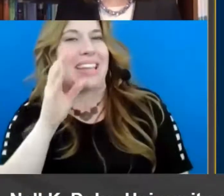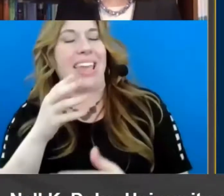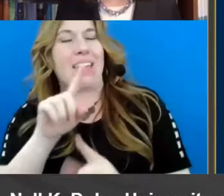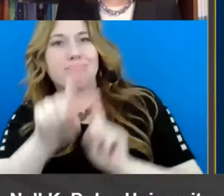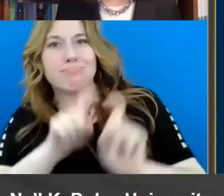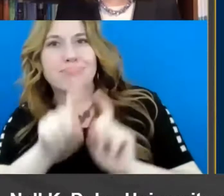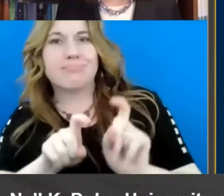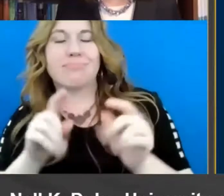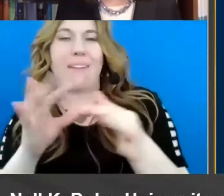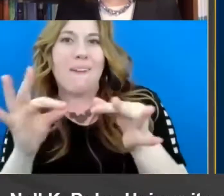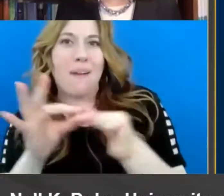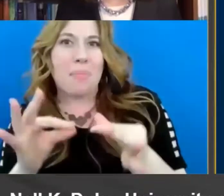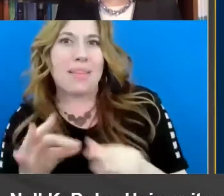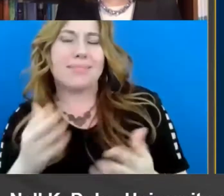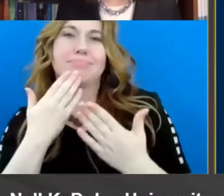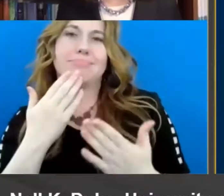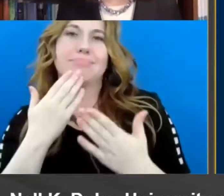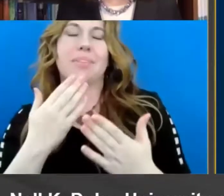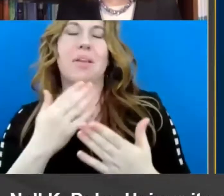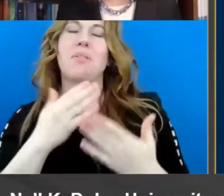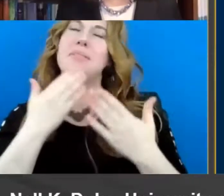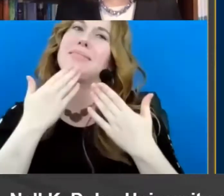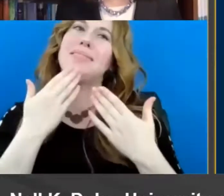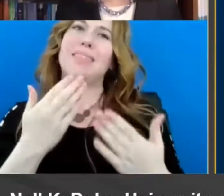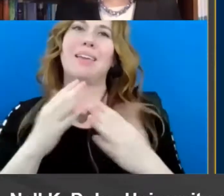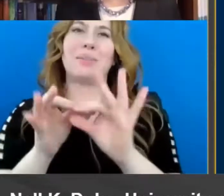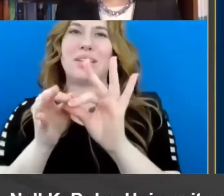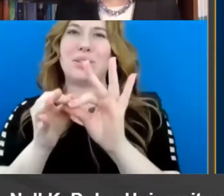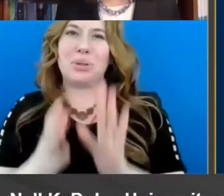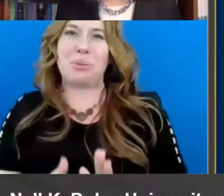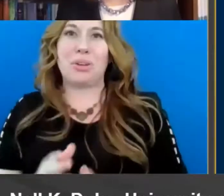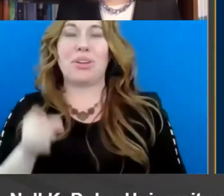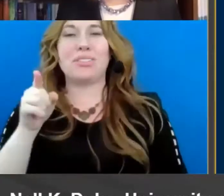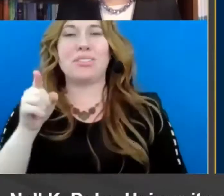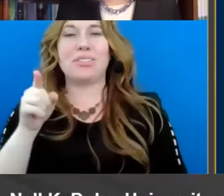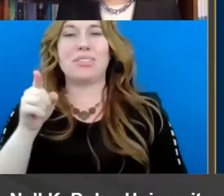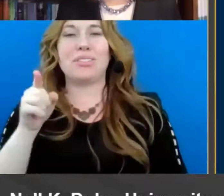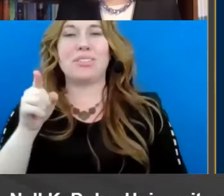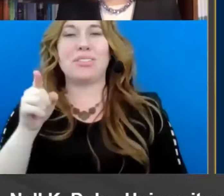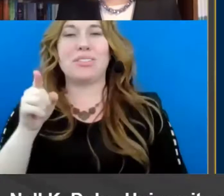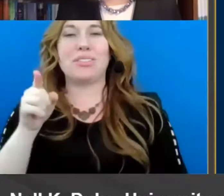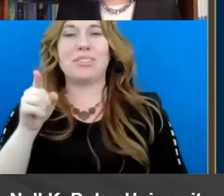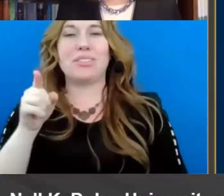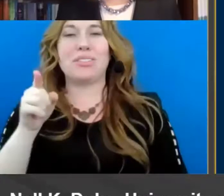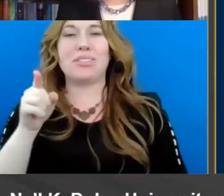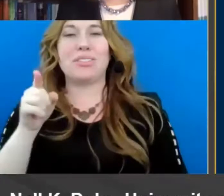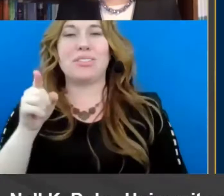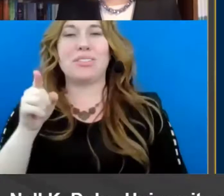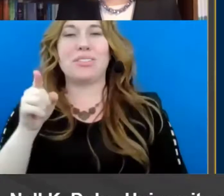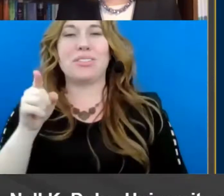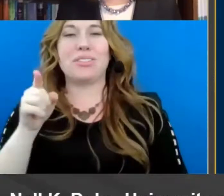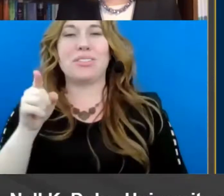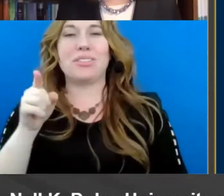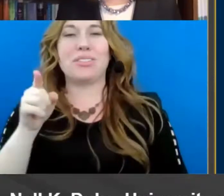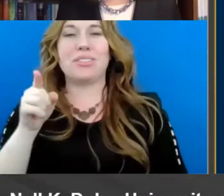and comments a big thank you to our interpreter who is doing a fan all right so i'm gonna stop